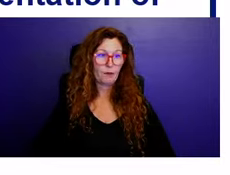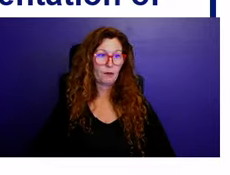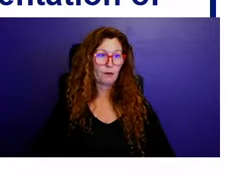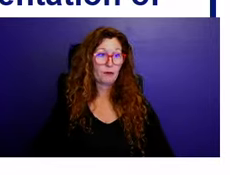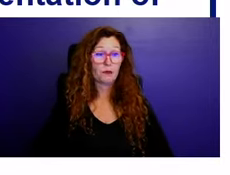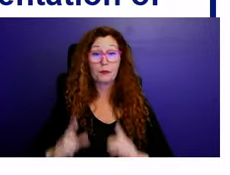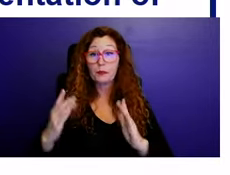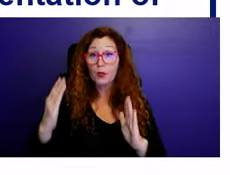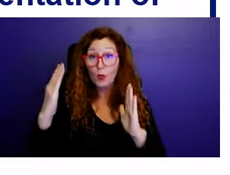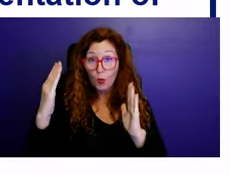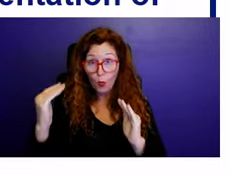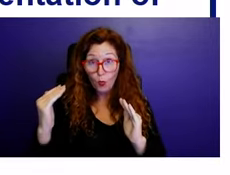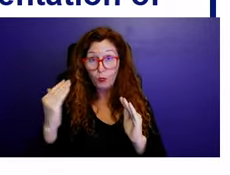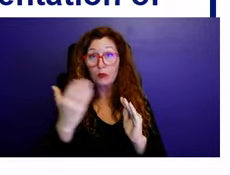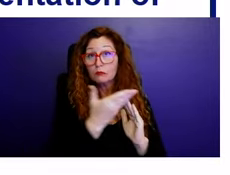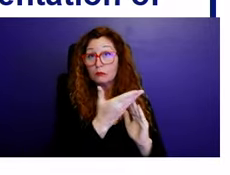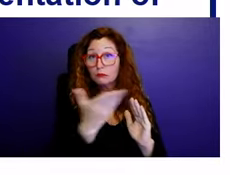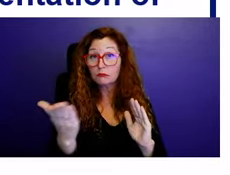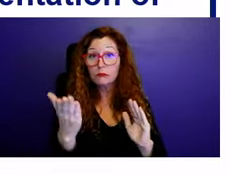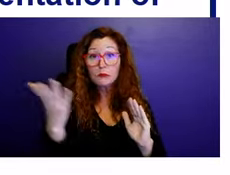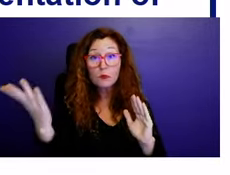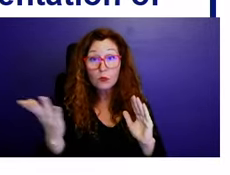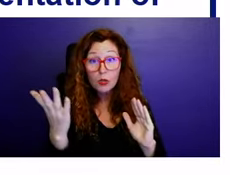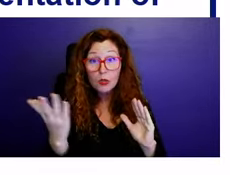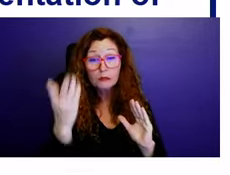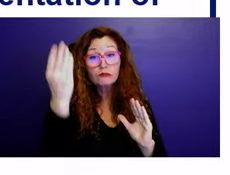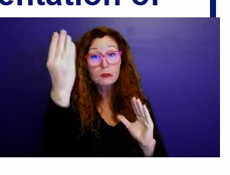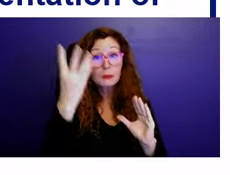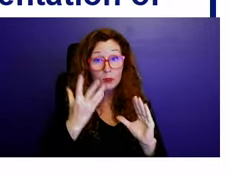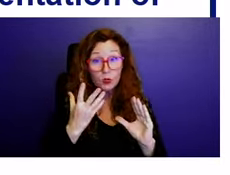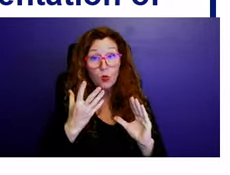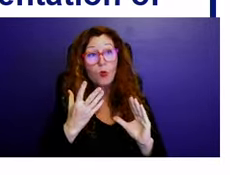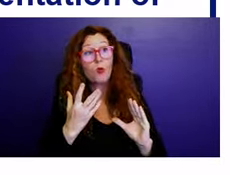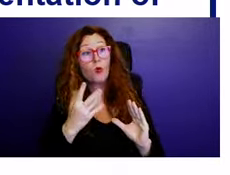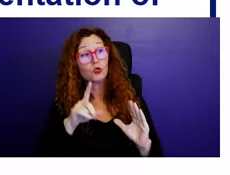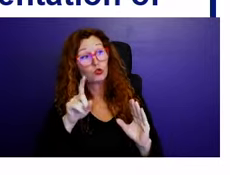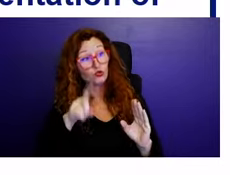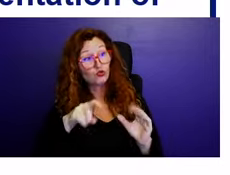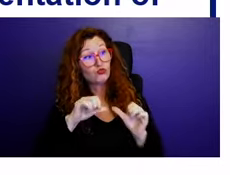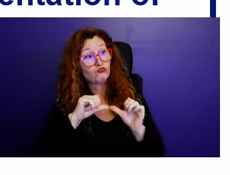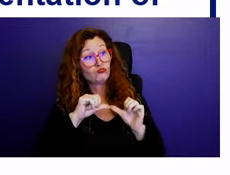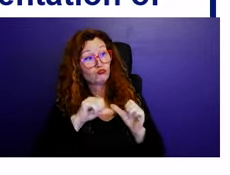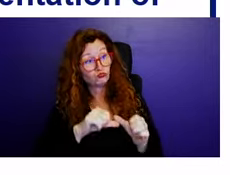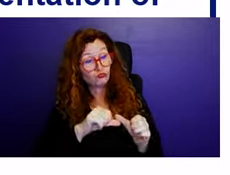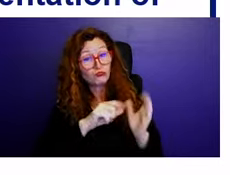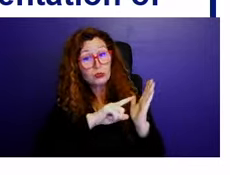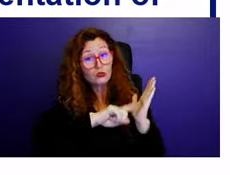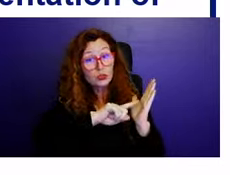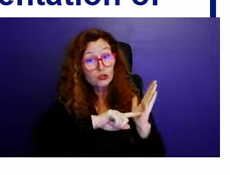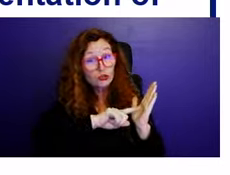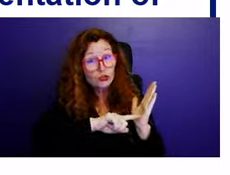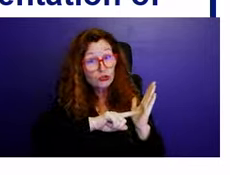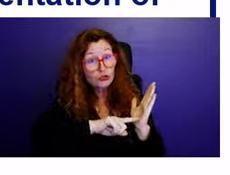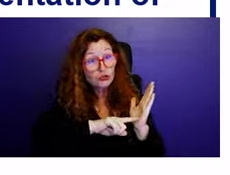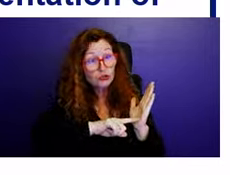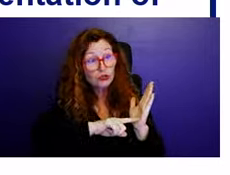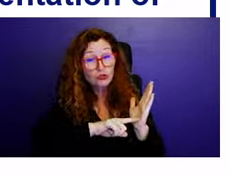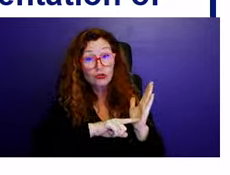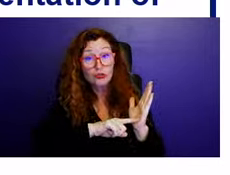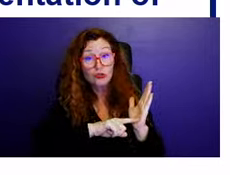either a feasibility analysis of a areas of X areas,